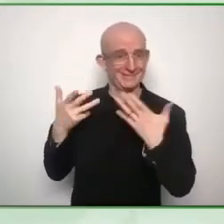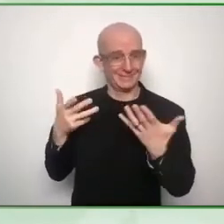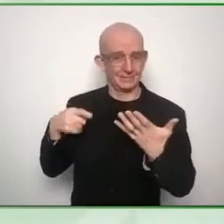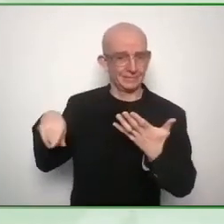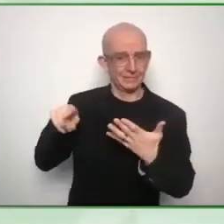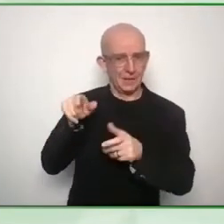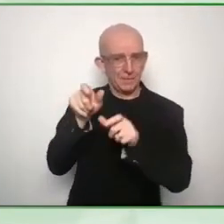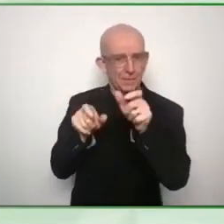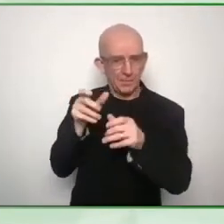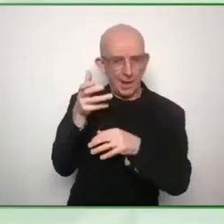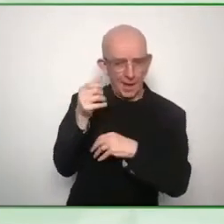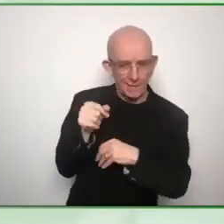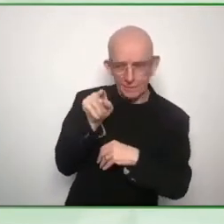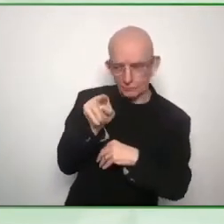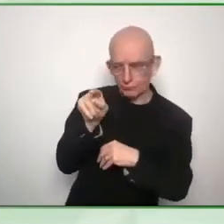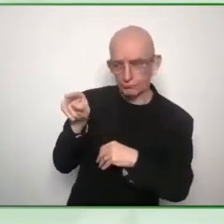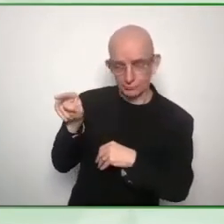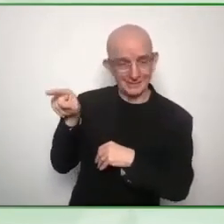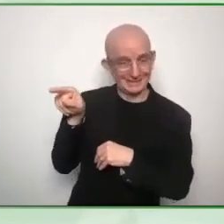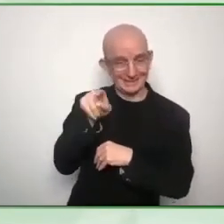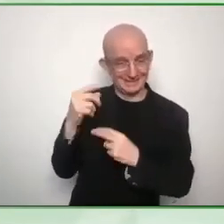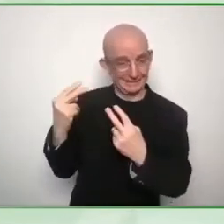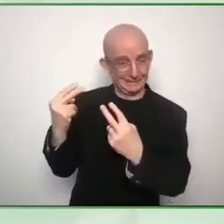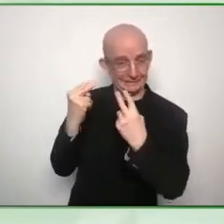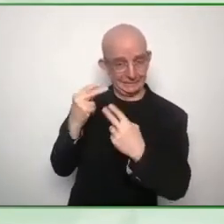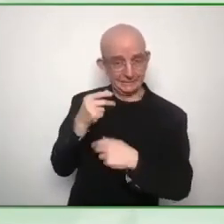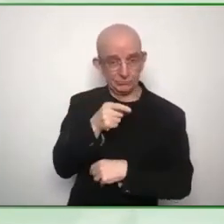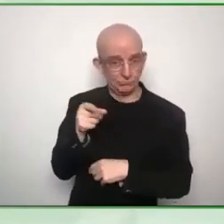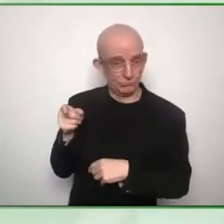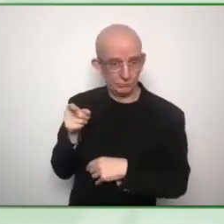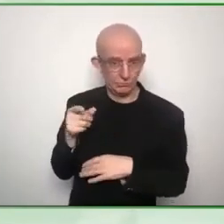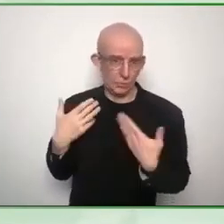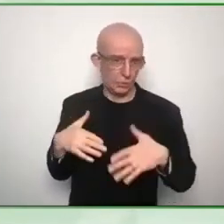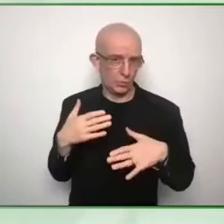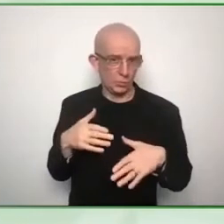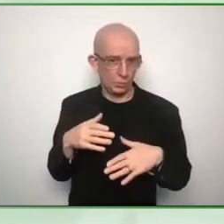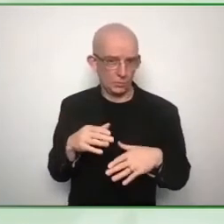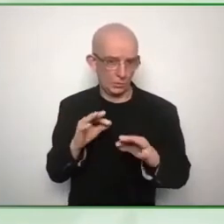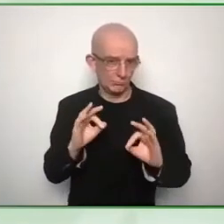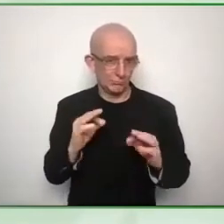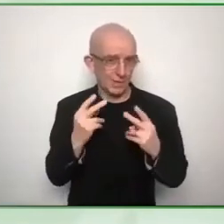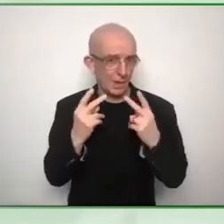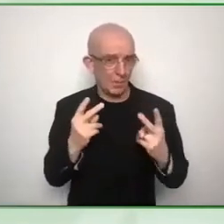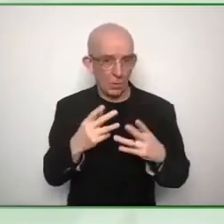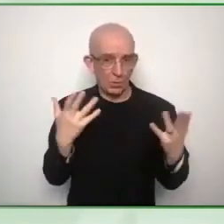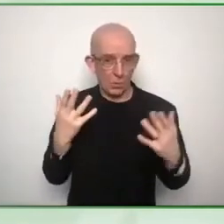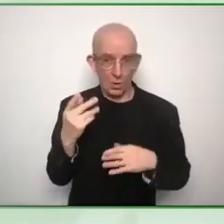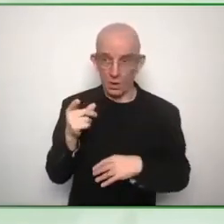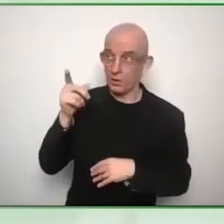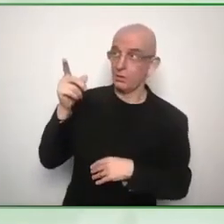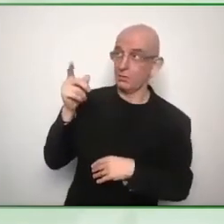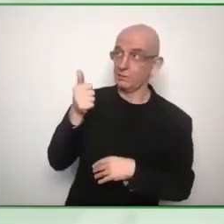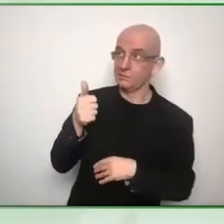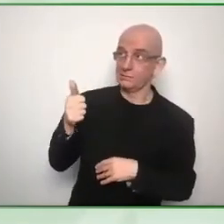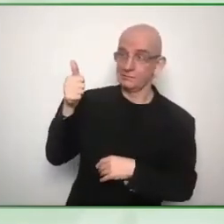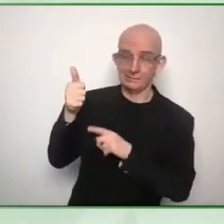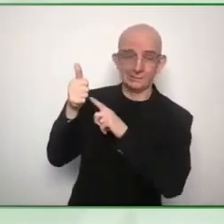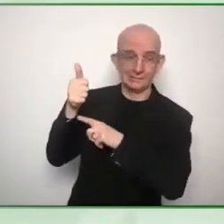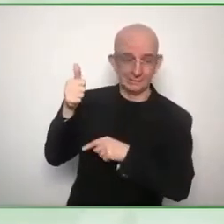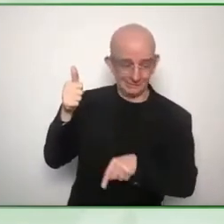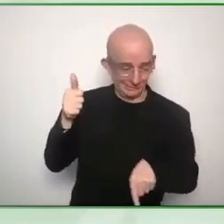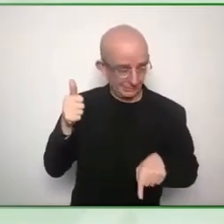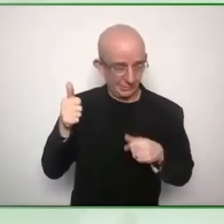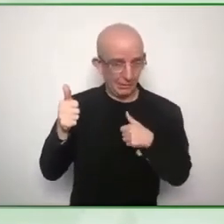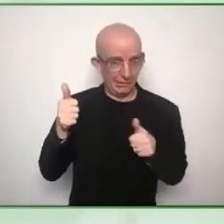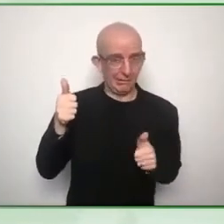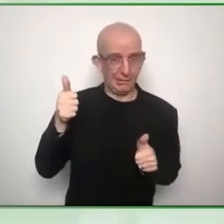have that top-down support and uh yep we had to gain trust and we did that via the good news stories as as raf and brett have alluded